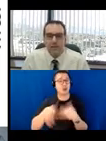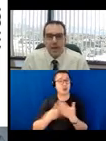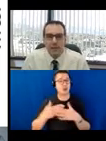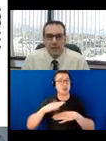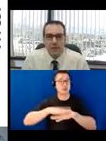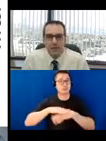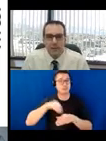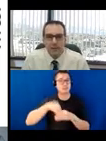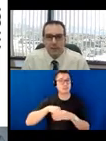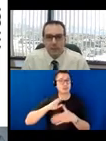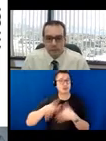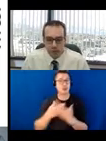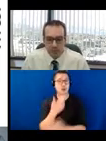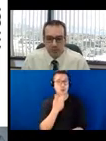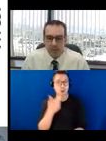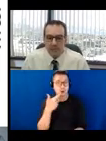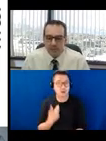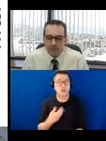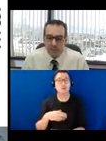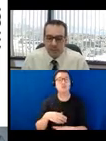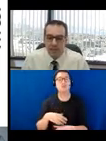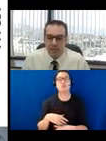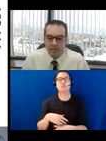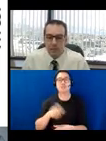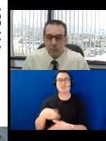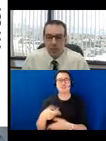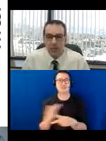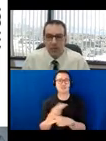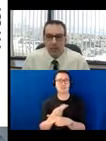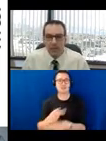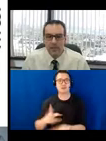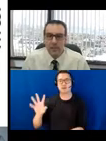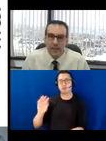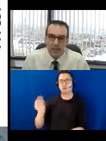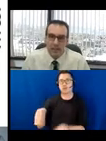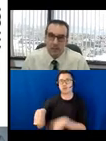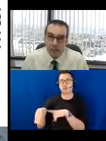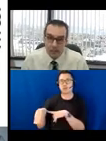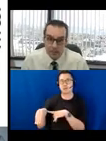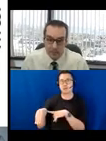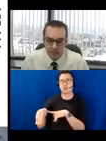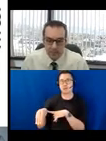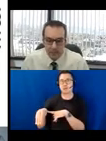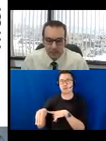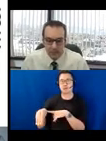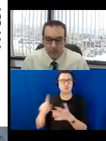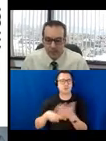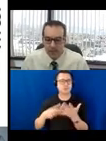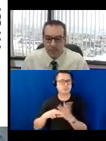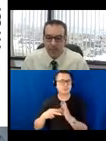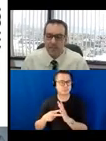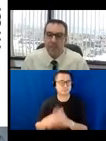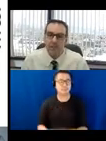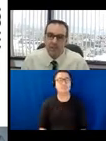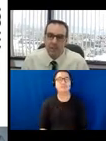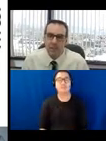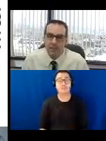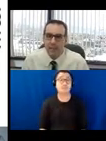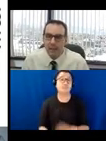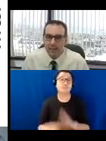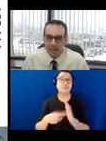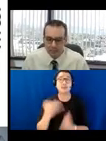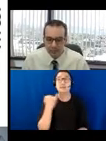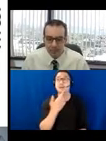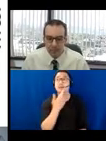entire establishment to determine the 5% but not less than 1 to see what that actually means. For example, let's say a restaurant